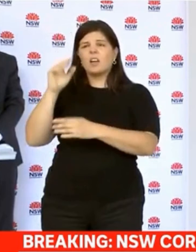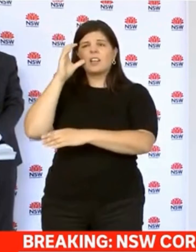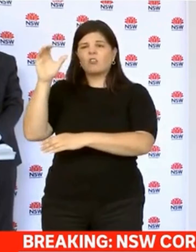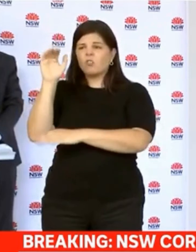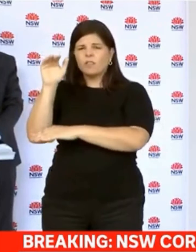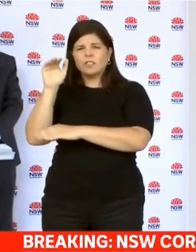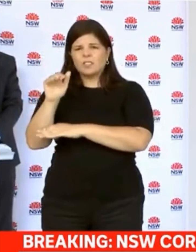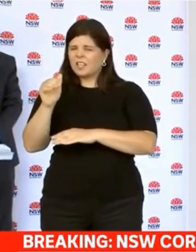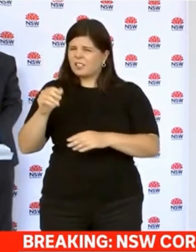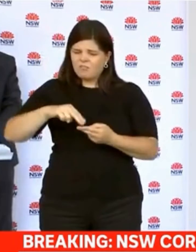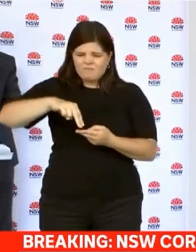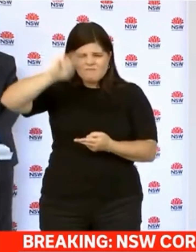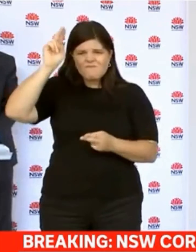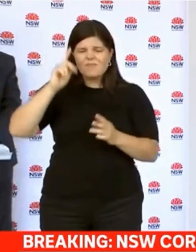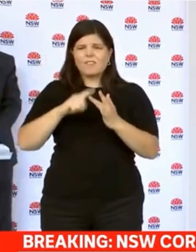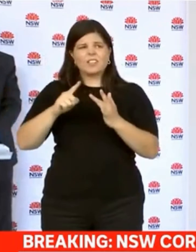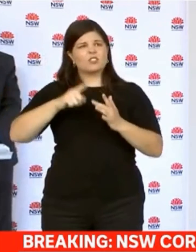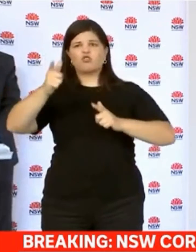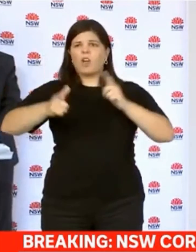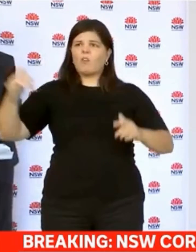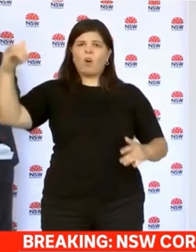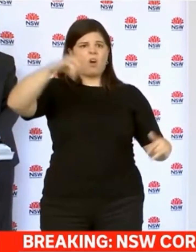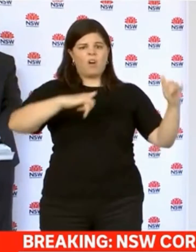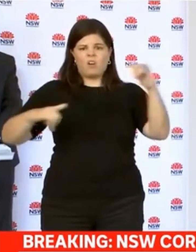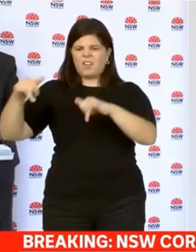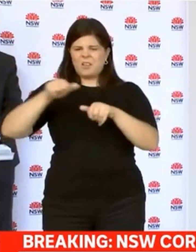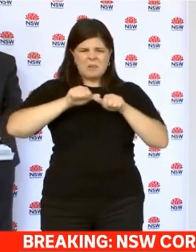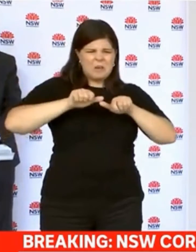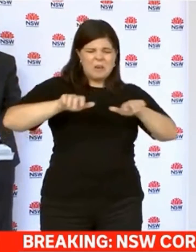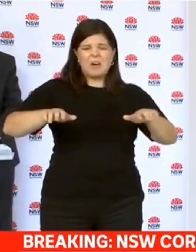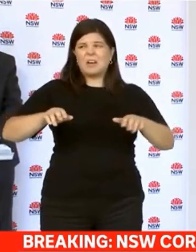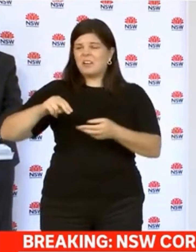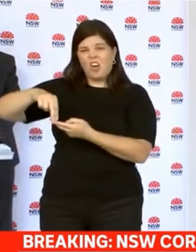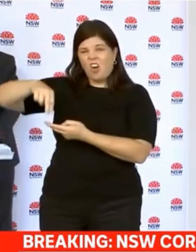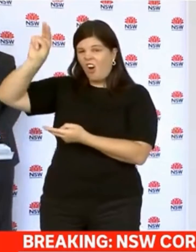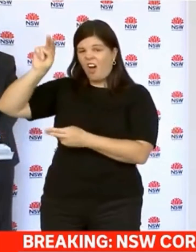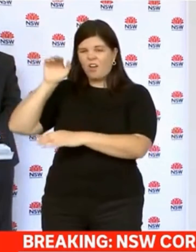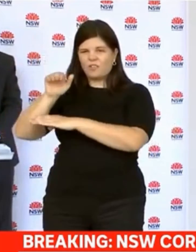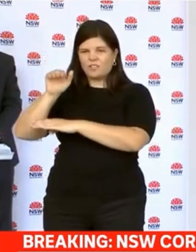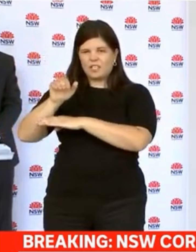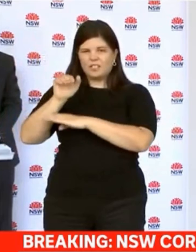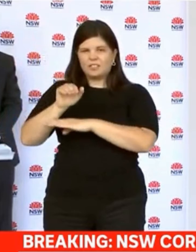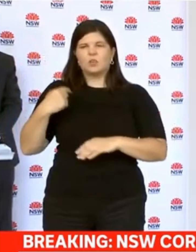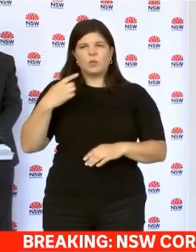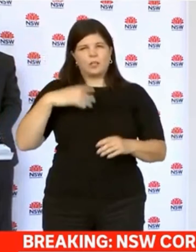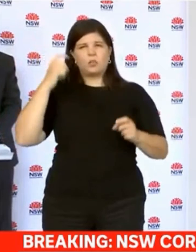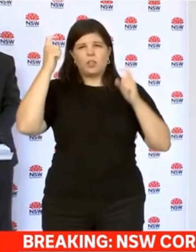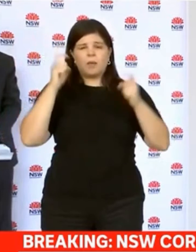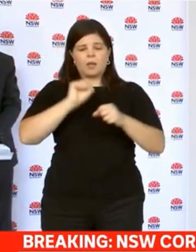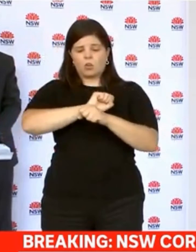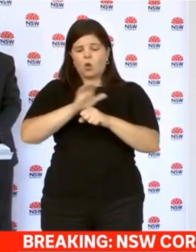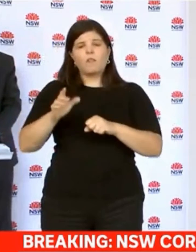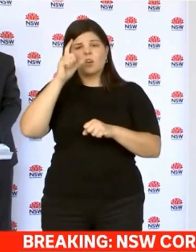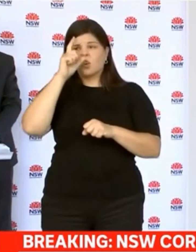have those high rates of infection, we are subject to all of that. And we have to be very thoughtful about how we live with COVID,